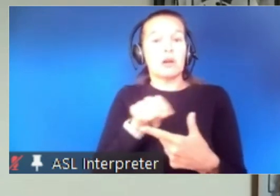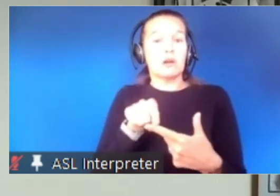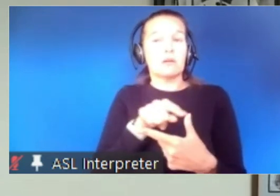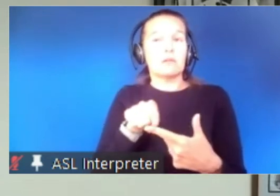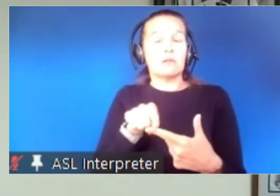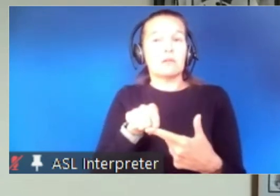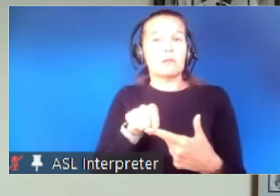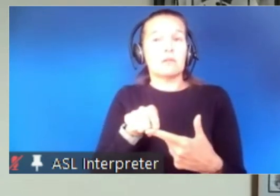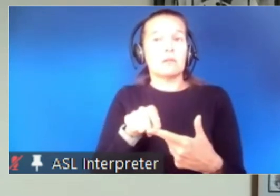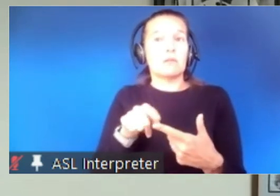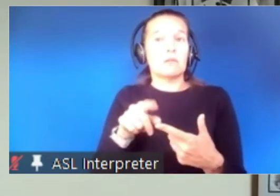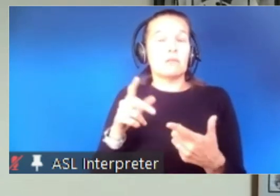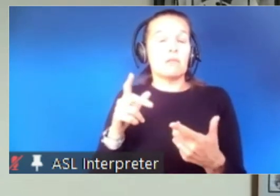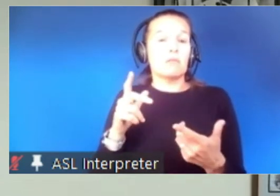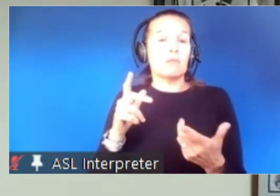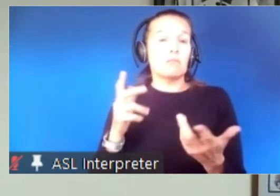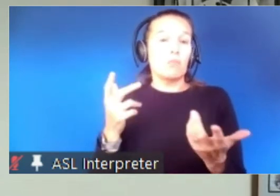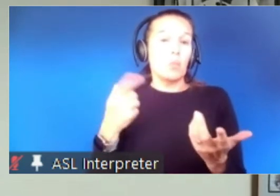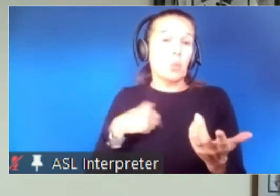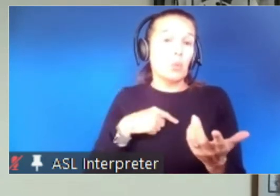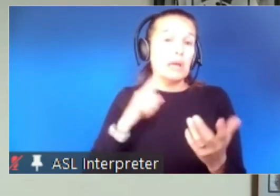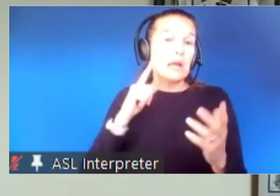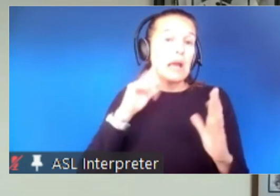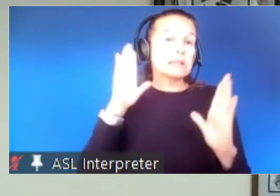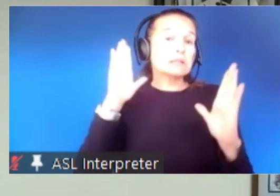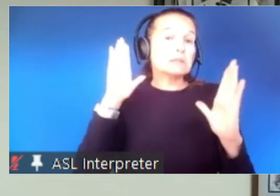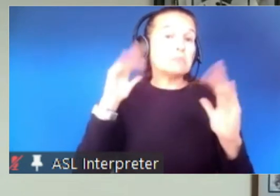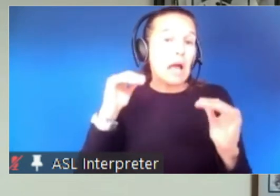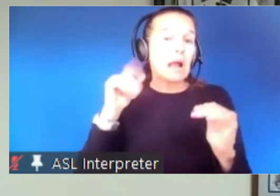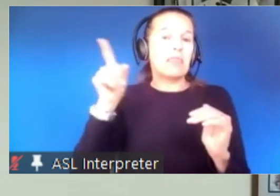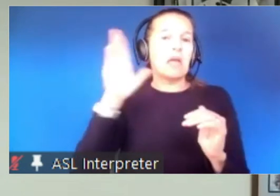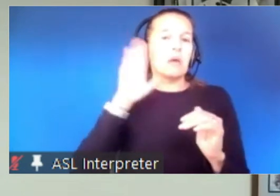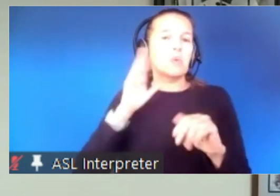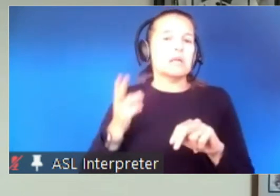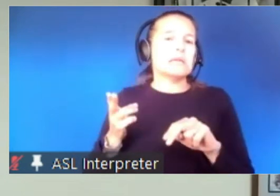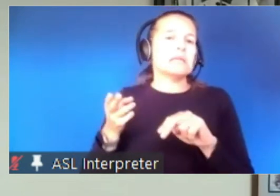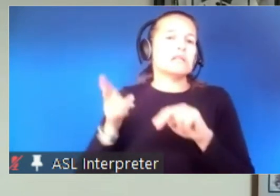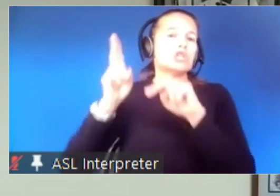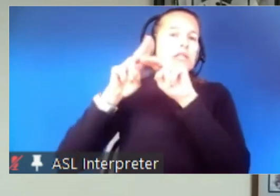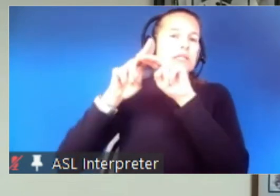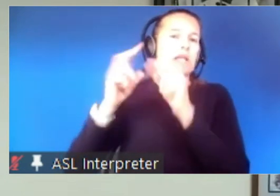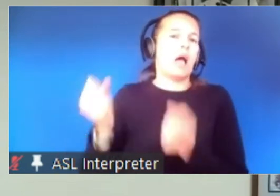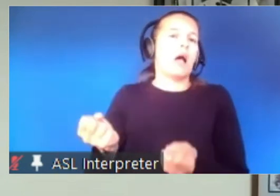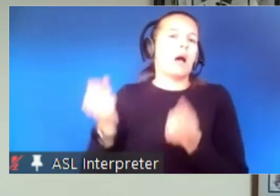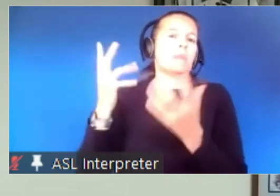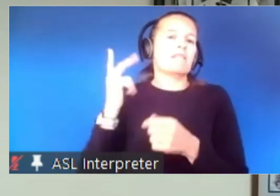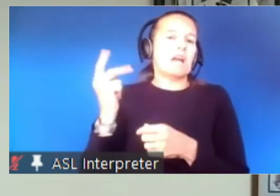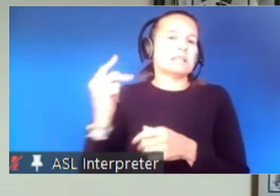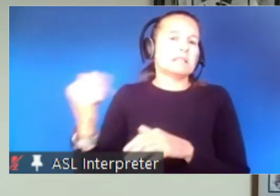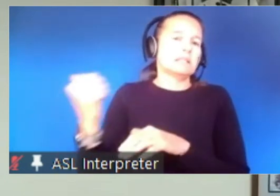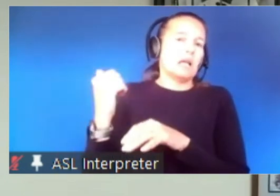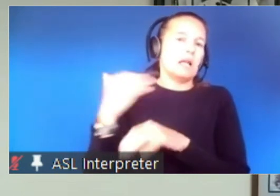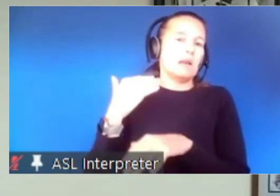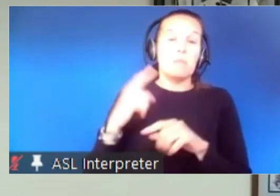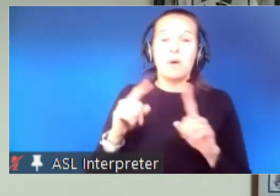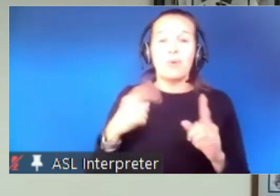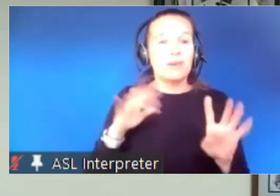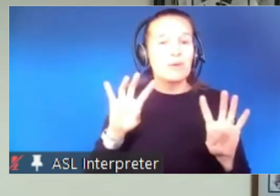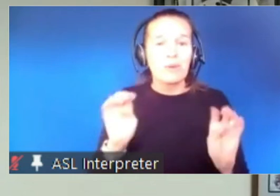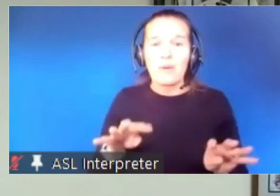expected are expected to increase now we don't know from week to week what we're getting because it can be restricted